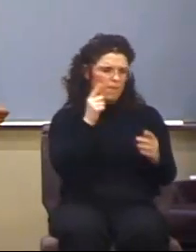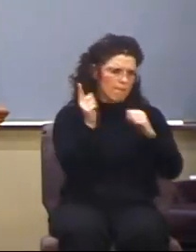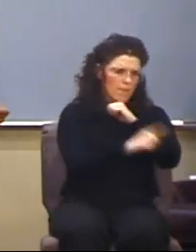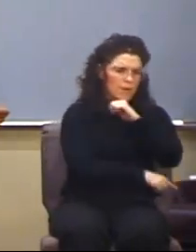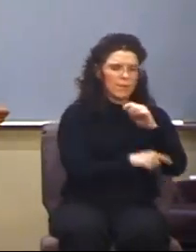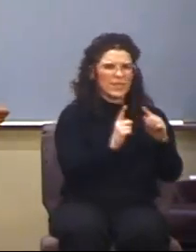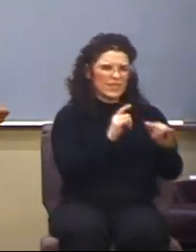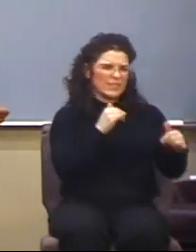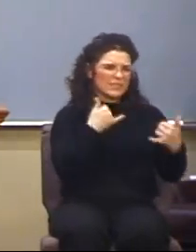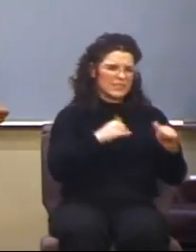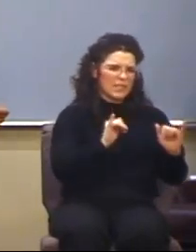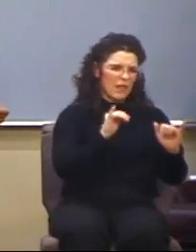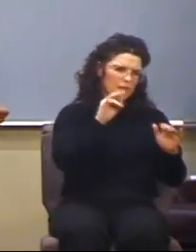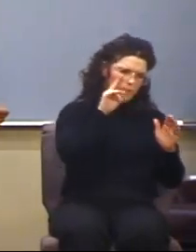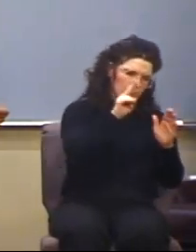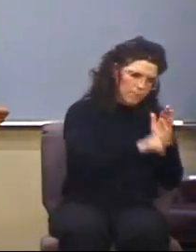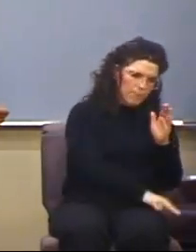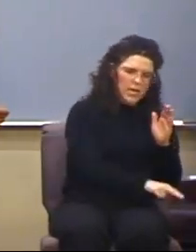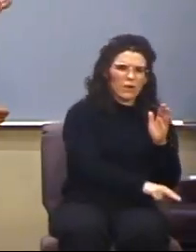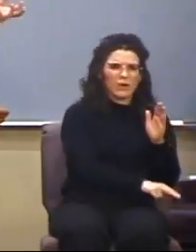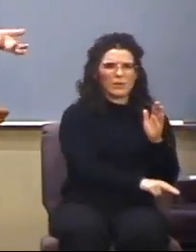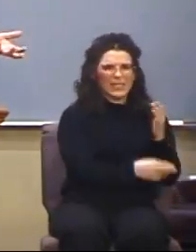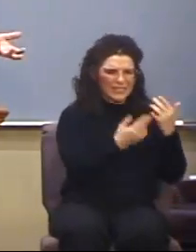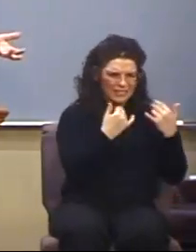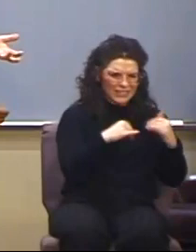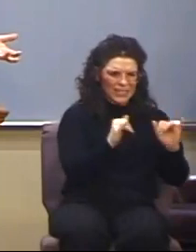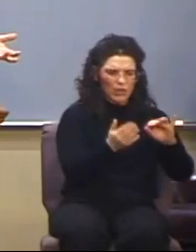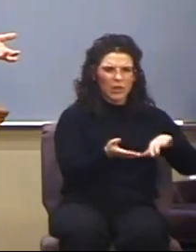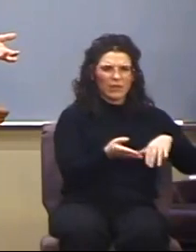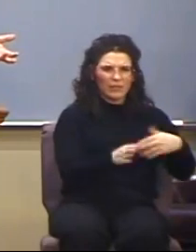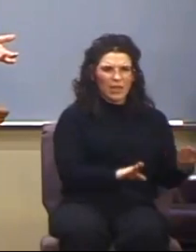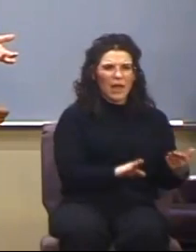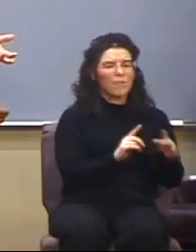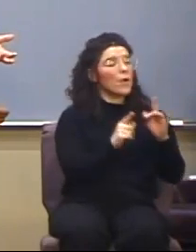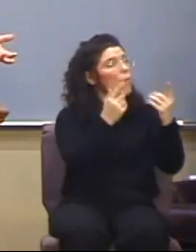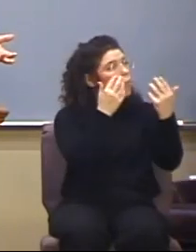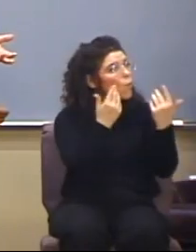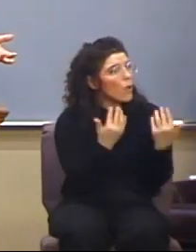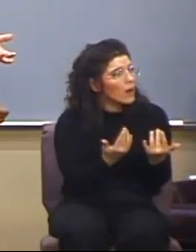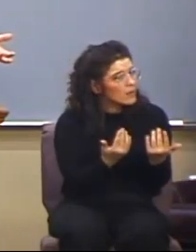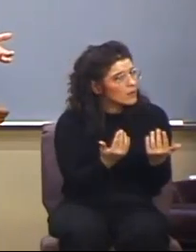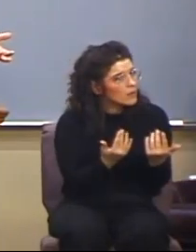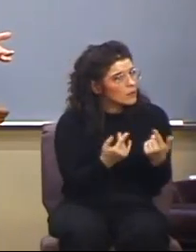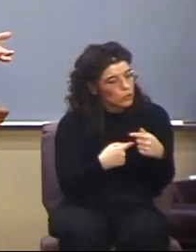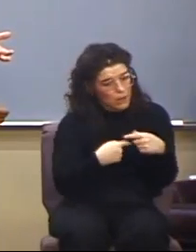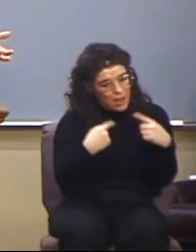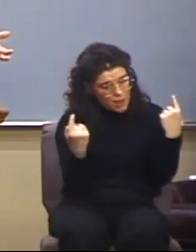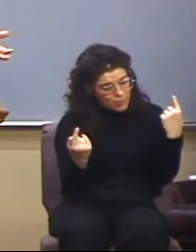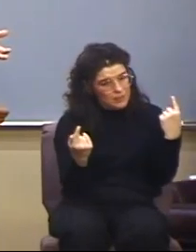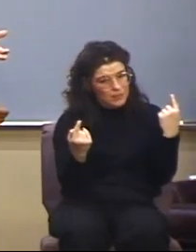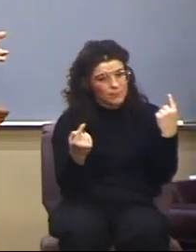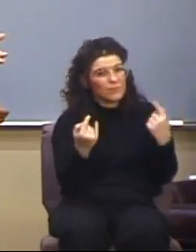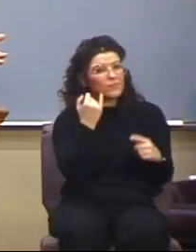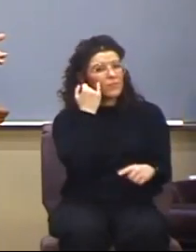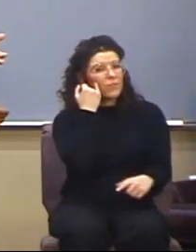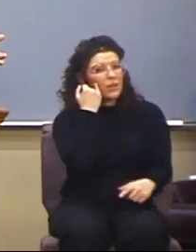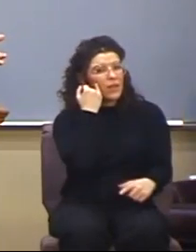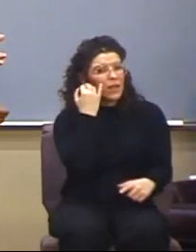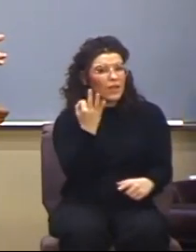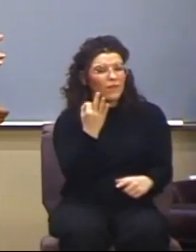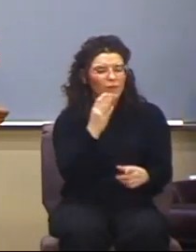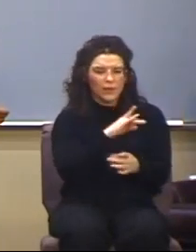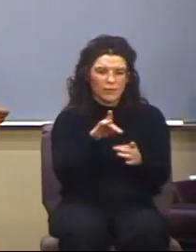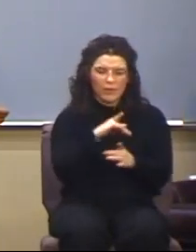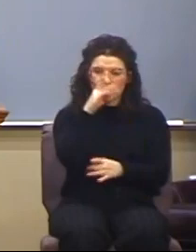still dead. Well, wait a minute. The flip side is, if it's by the Spirit of